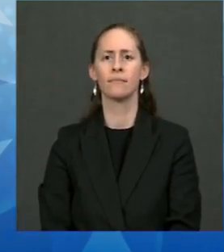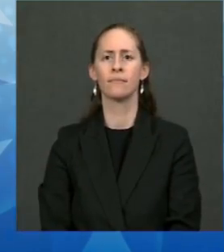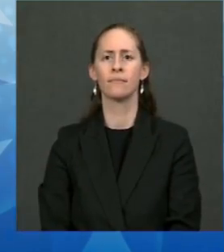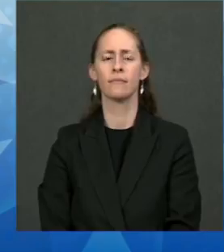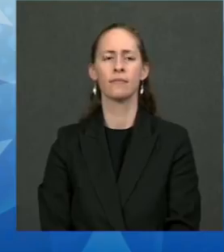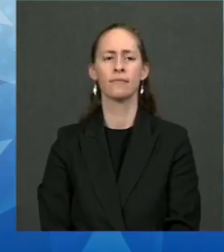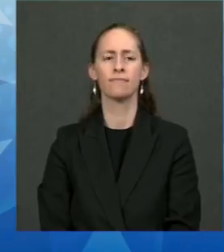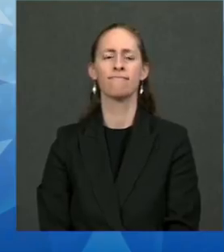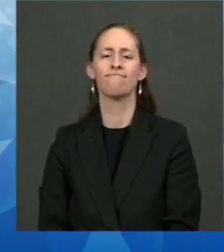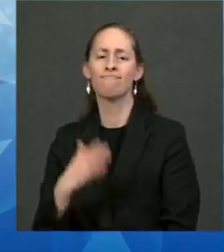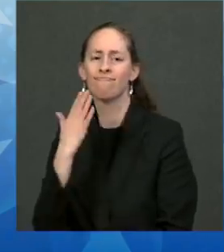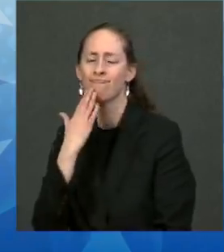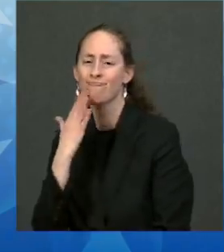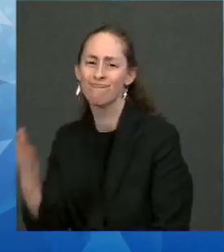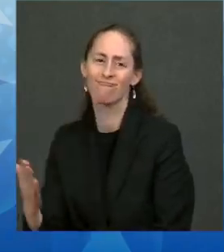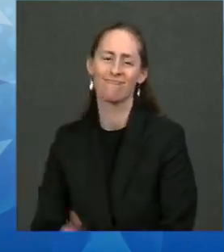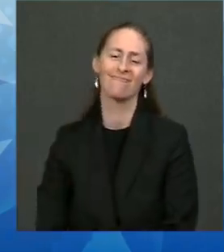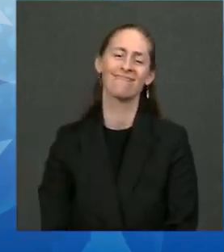There you go, Secretary.